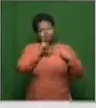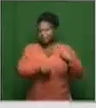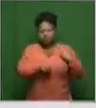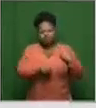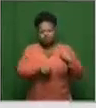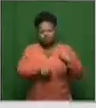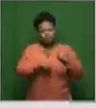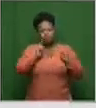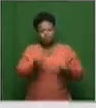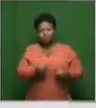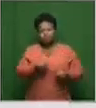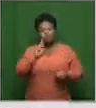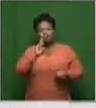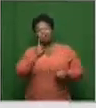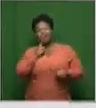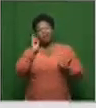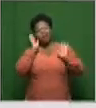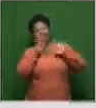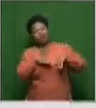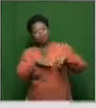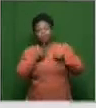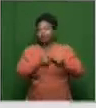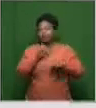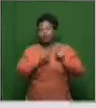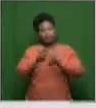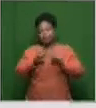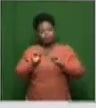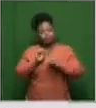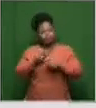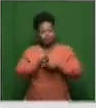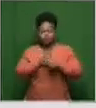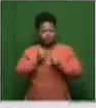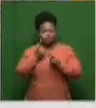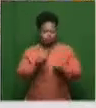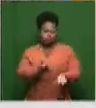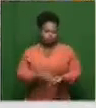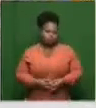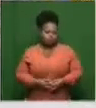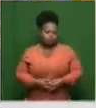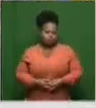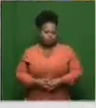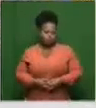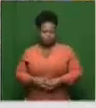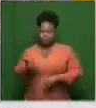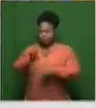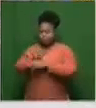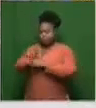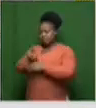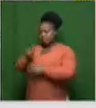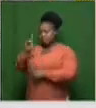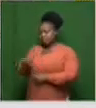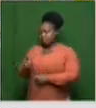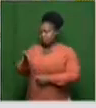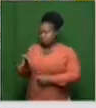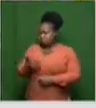to cut corners on what we look at when we evaluate that product. Now, Dr. Pillay, you see if you